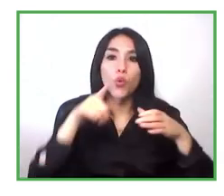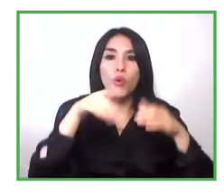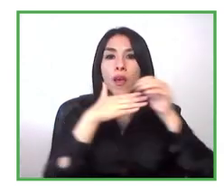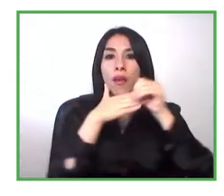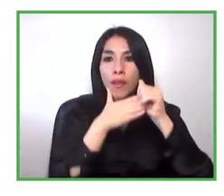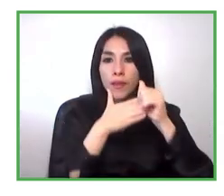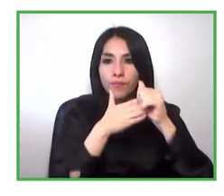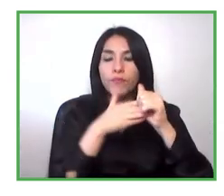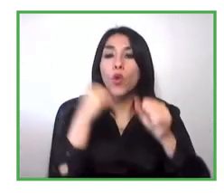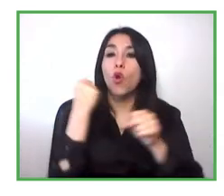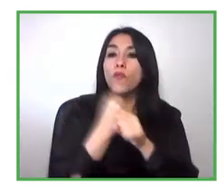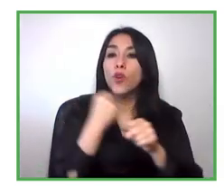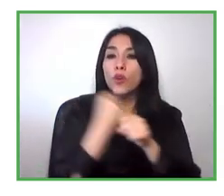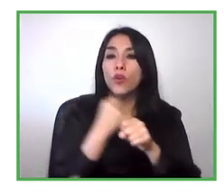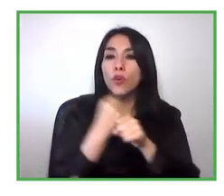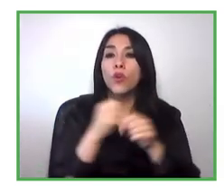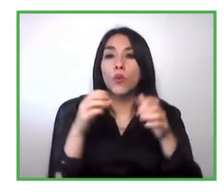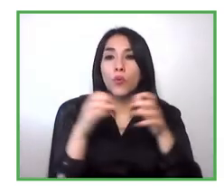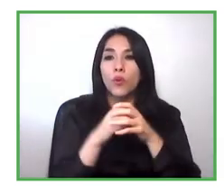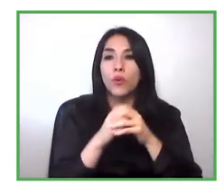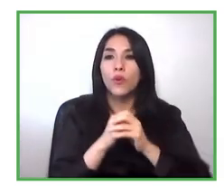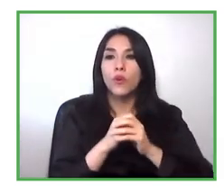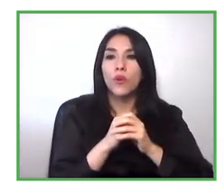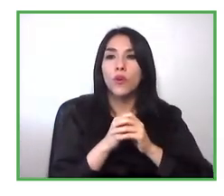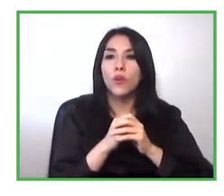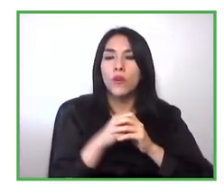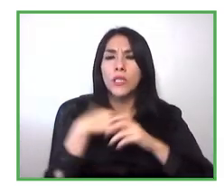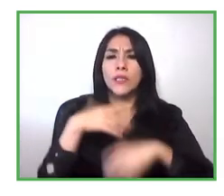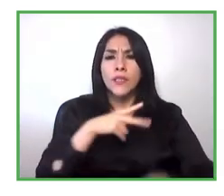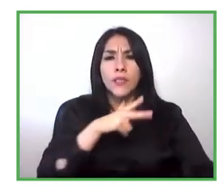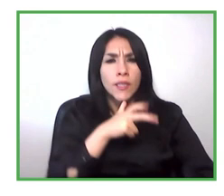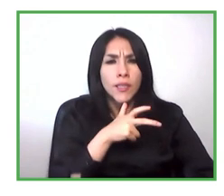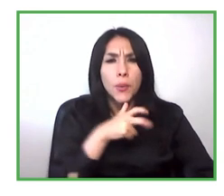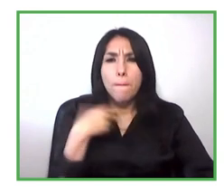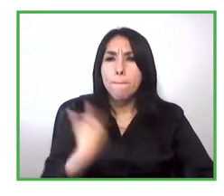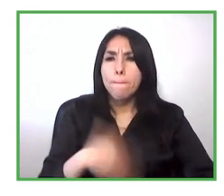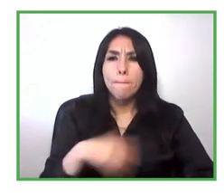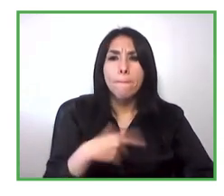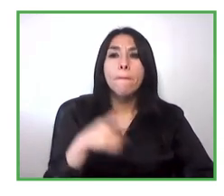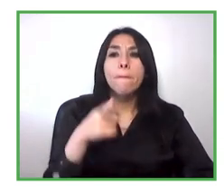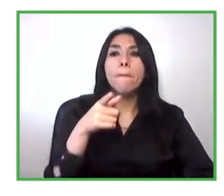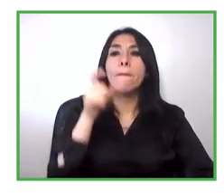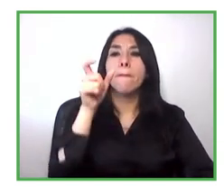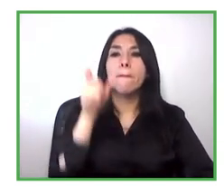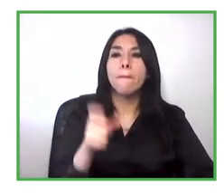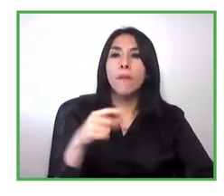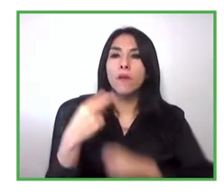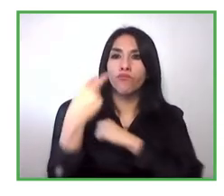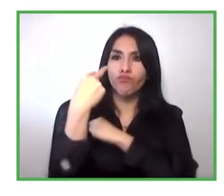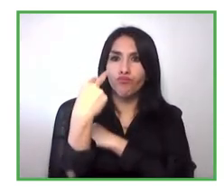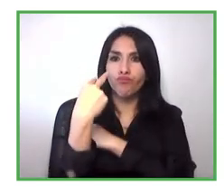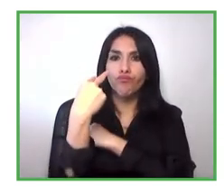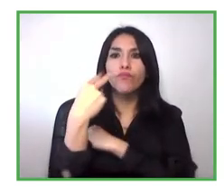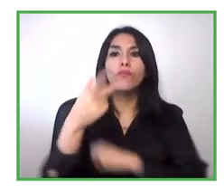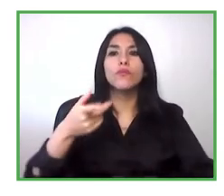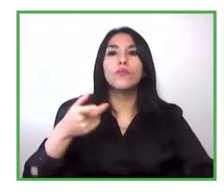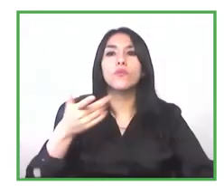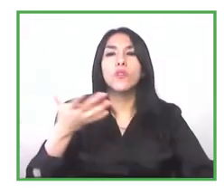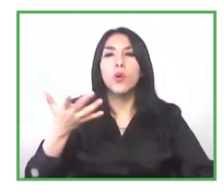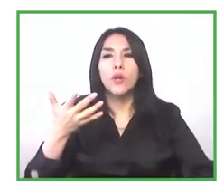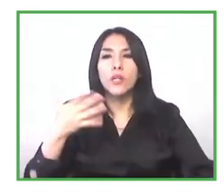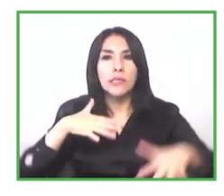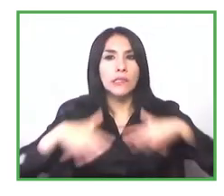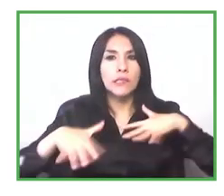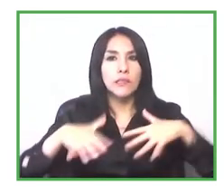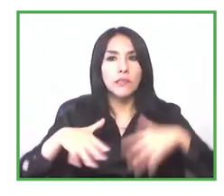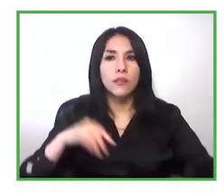resilience a matter so relevant in entrepreneurship as self-management so all of these skills is what we try